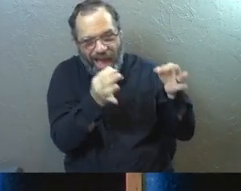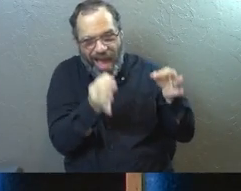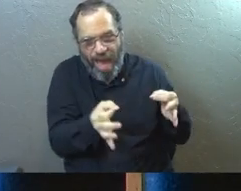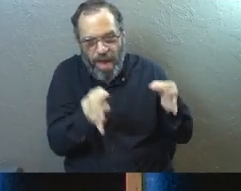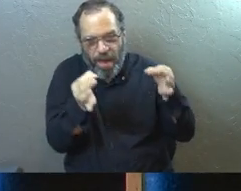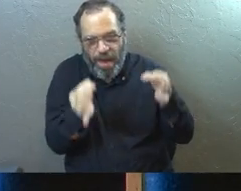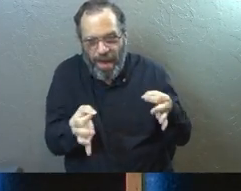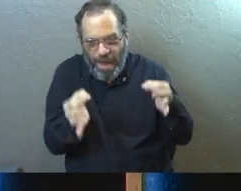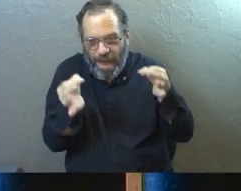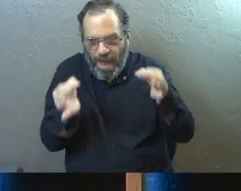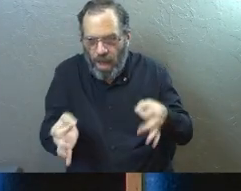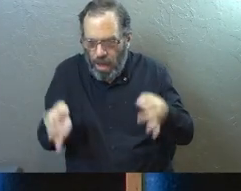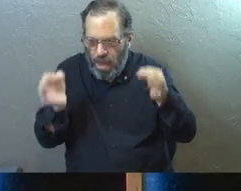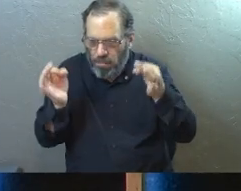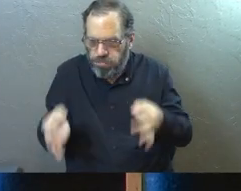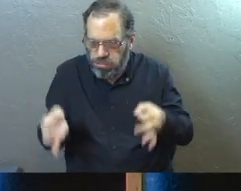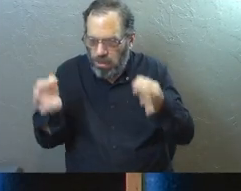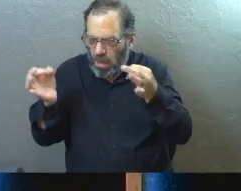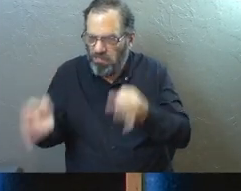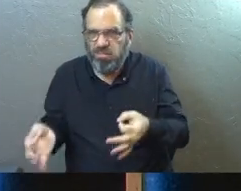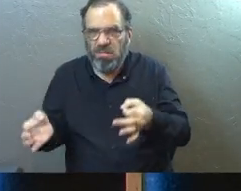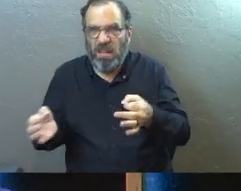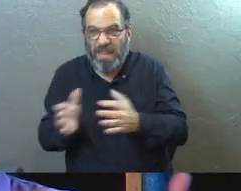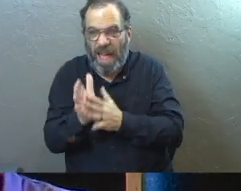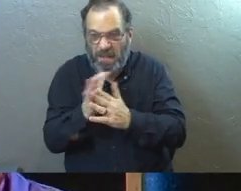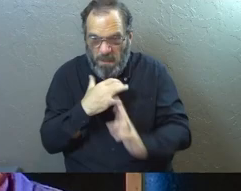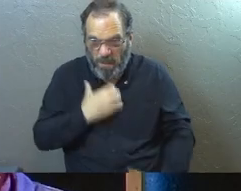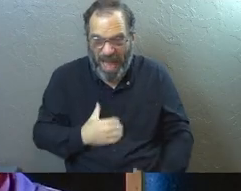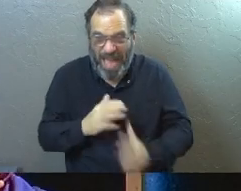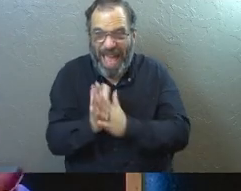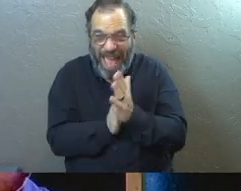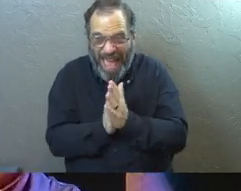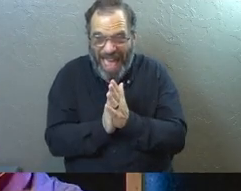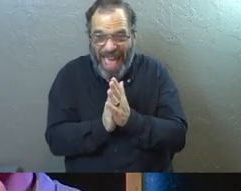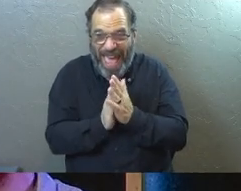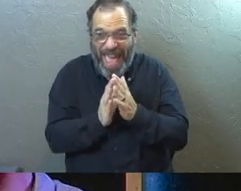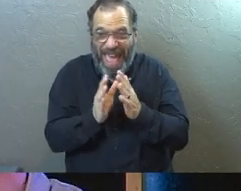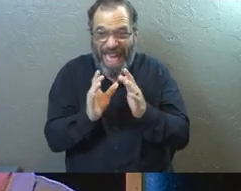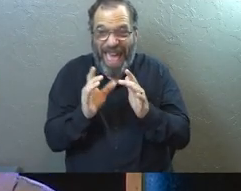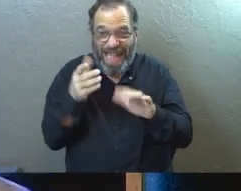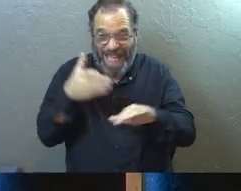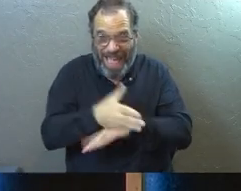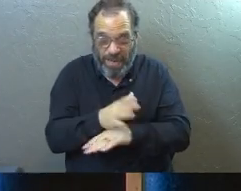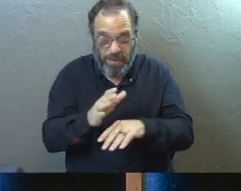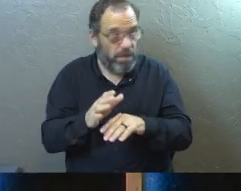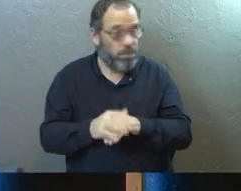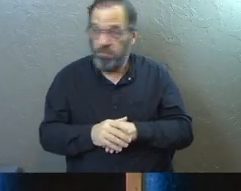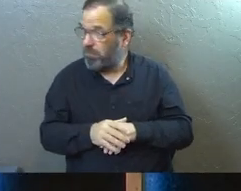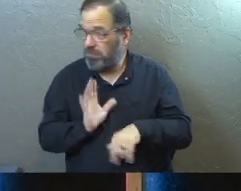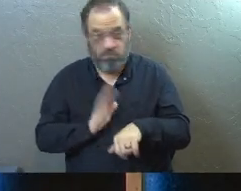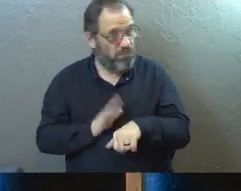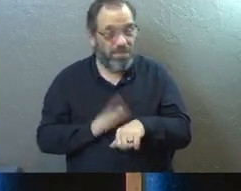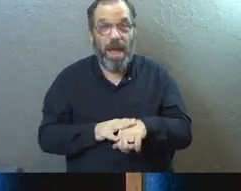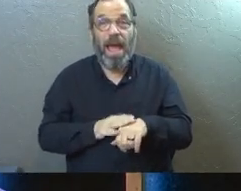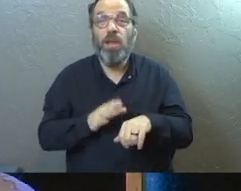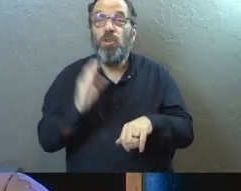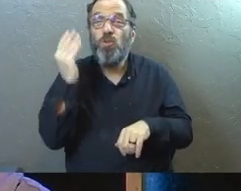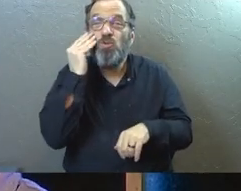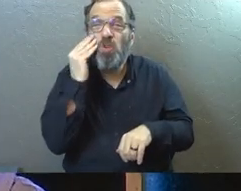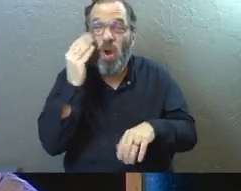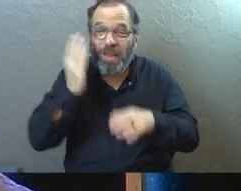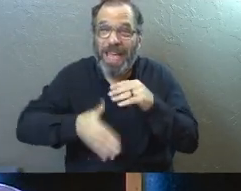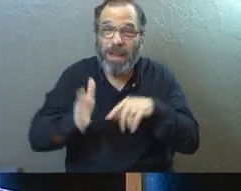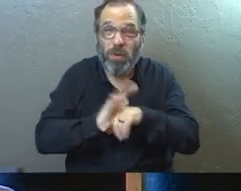moment by moment, what starts to happen is they lose that passion. They lose that spark. And by the end, spoiler alert, they get to the spot where